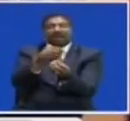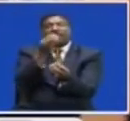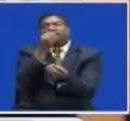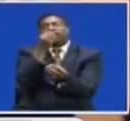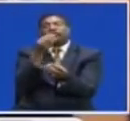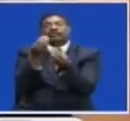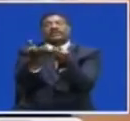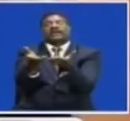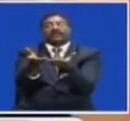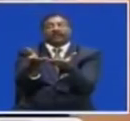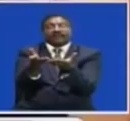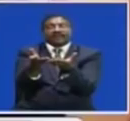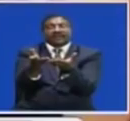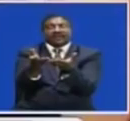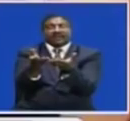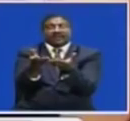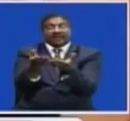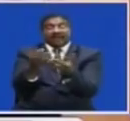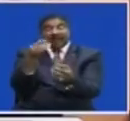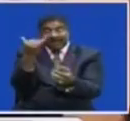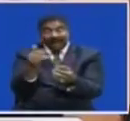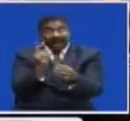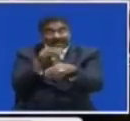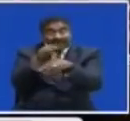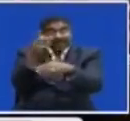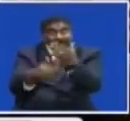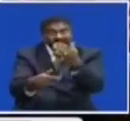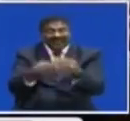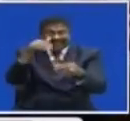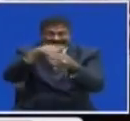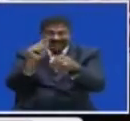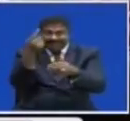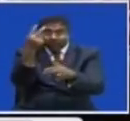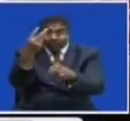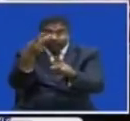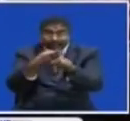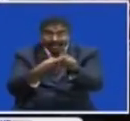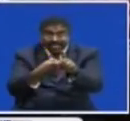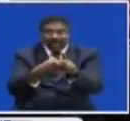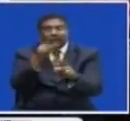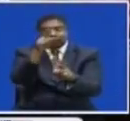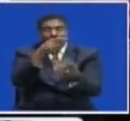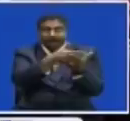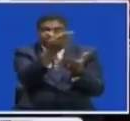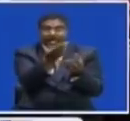We advise That in the first Two months You supplement With the Feed